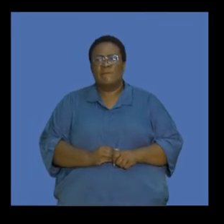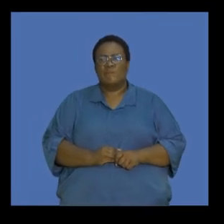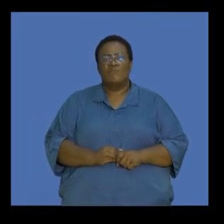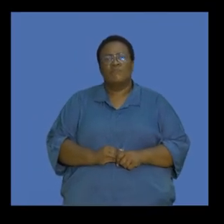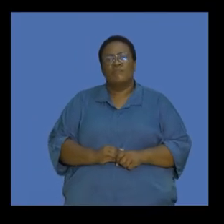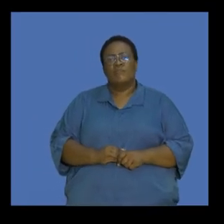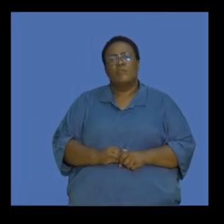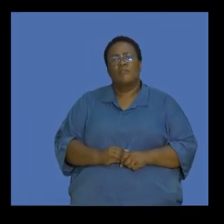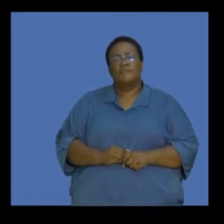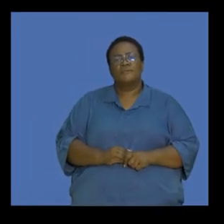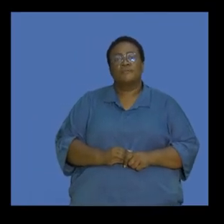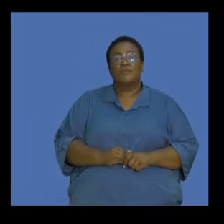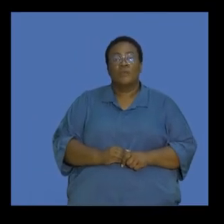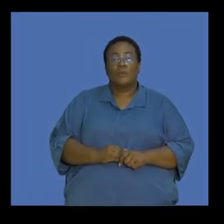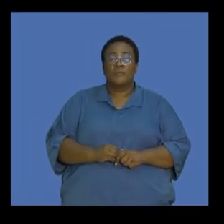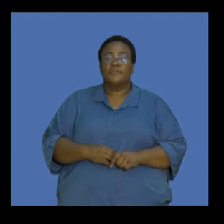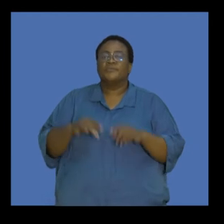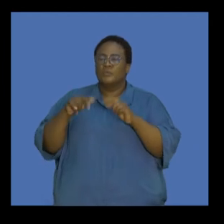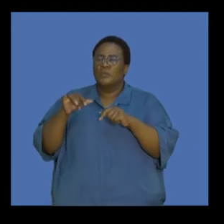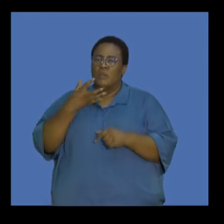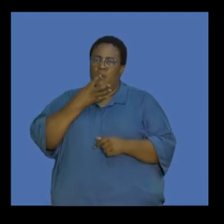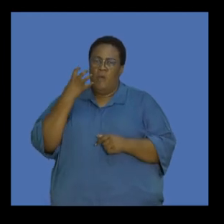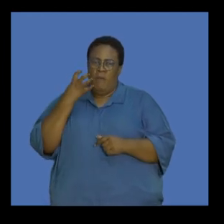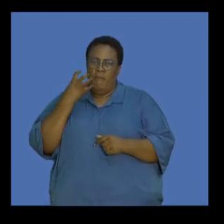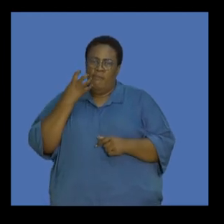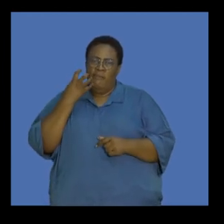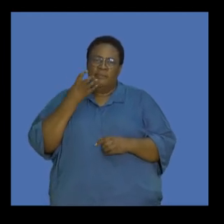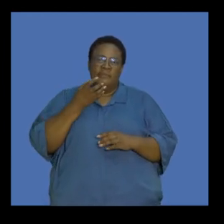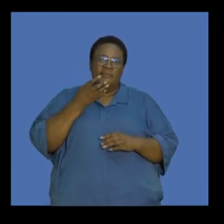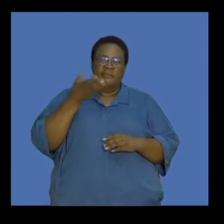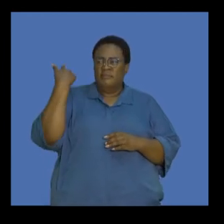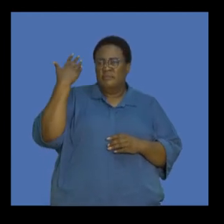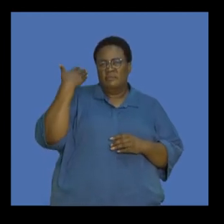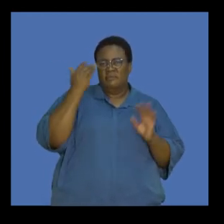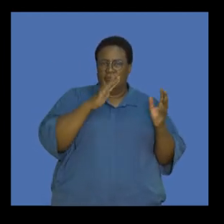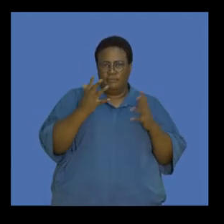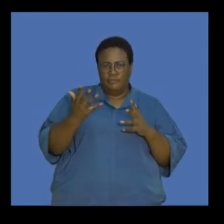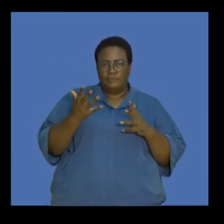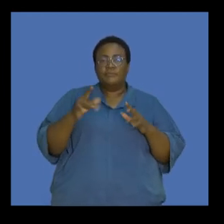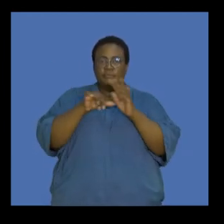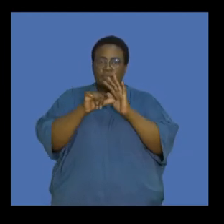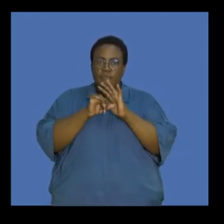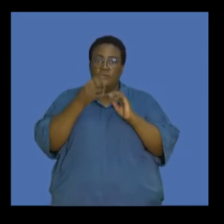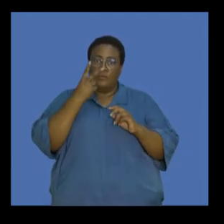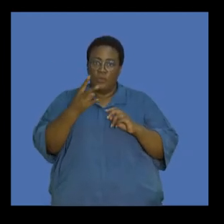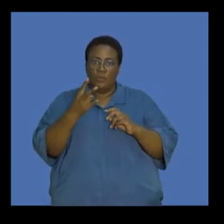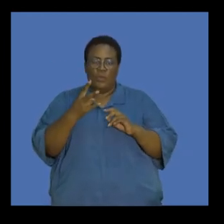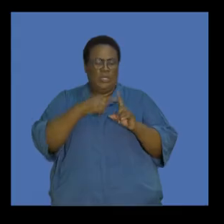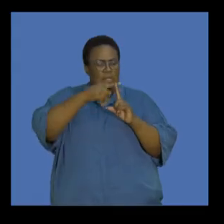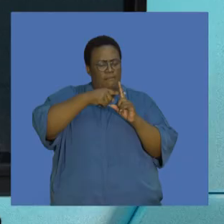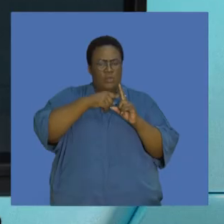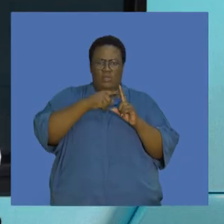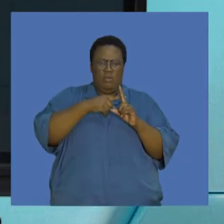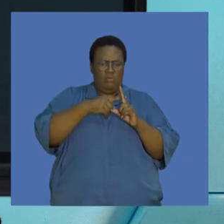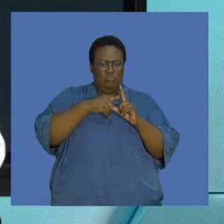How does today's warming compare to the past climate change? So it's important for us to be able to look at what the temperatures of earth